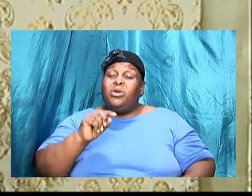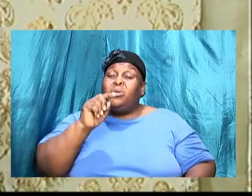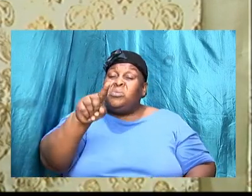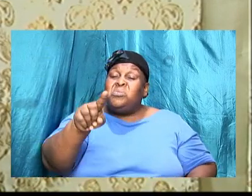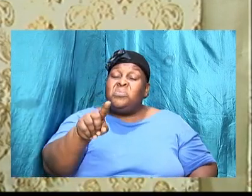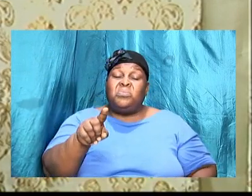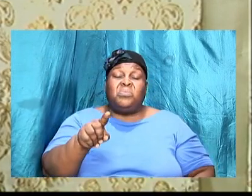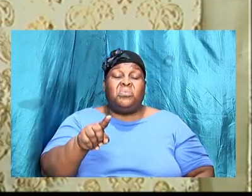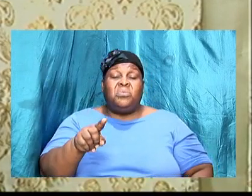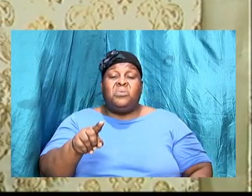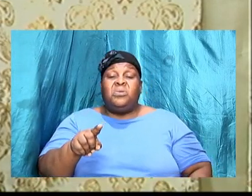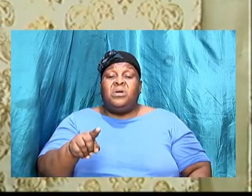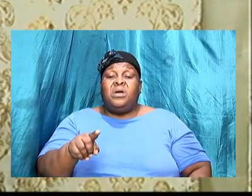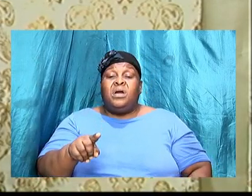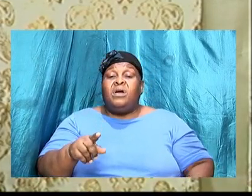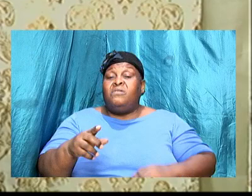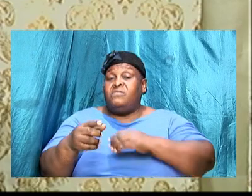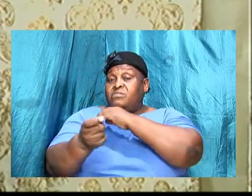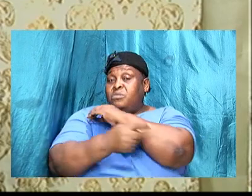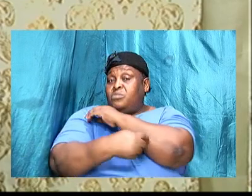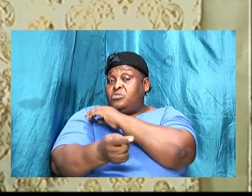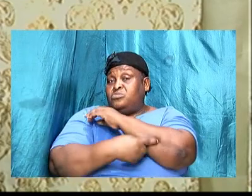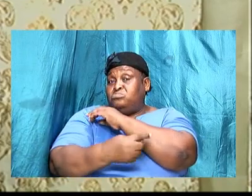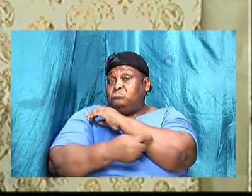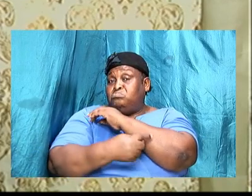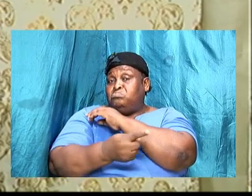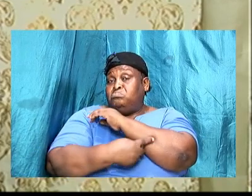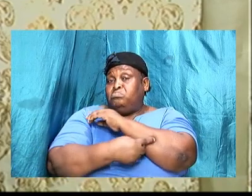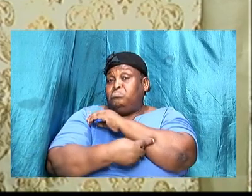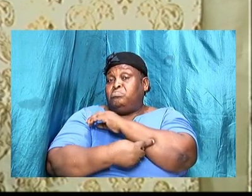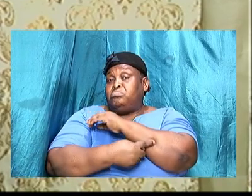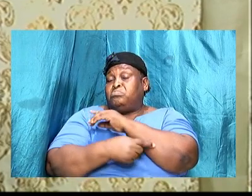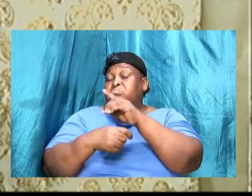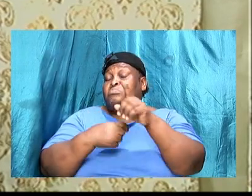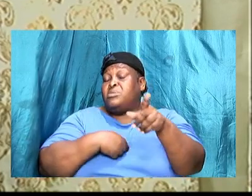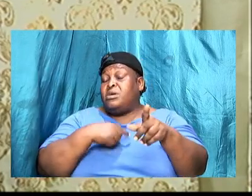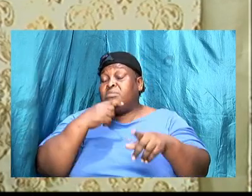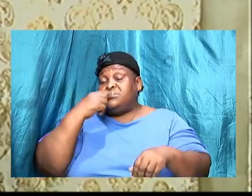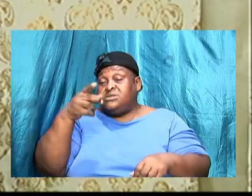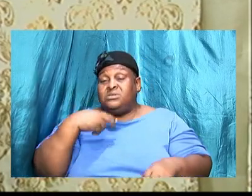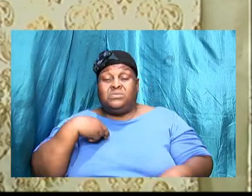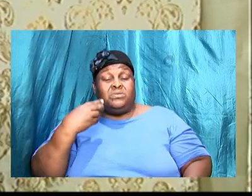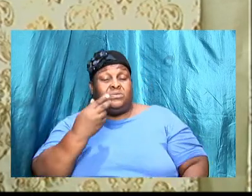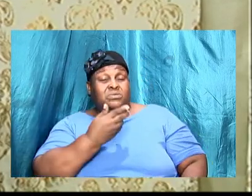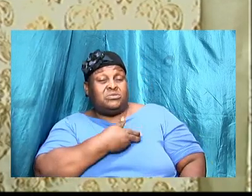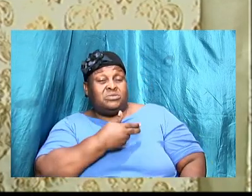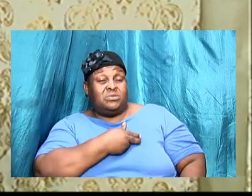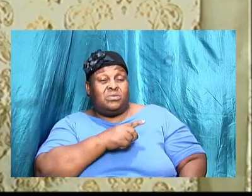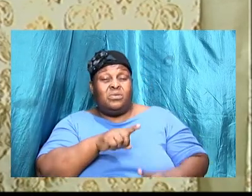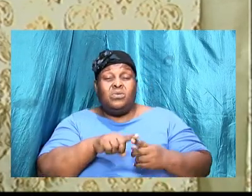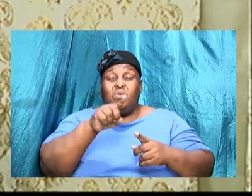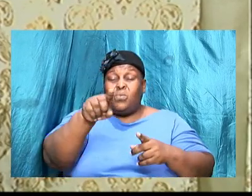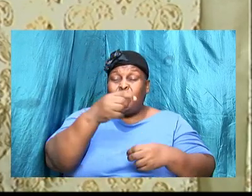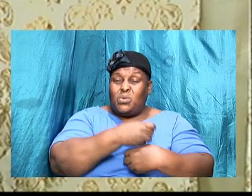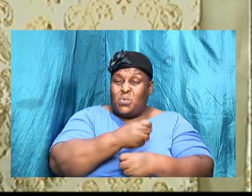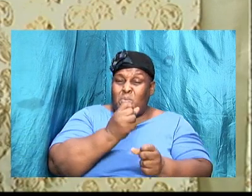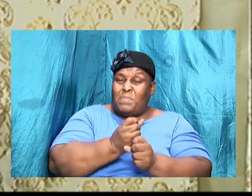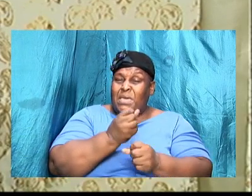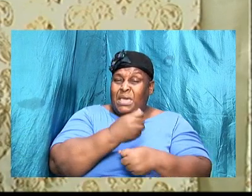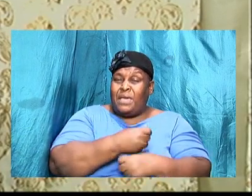have to deal with the repercussions and I am saying to us when you make